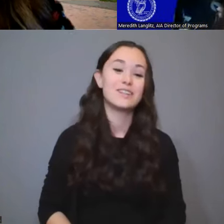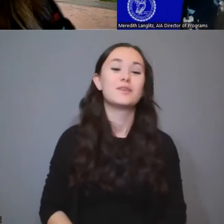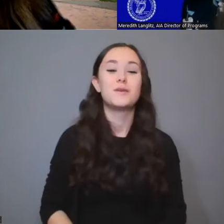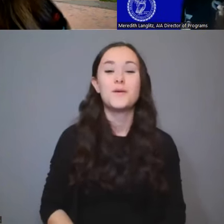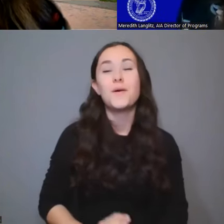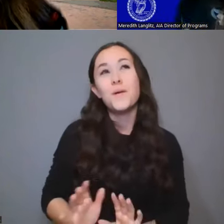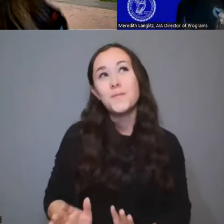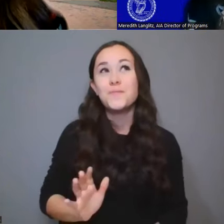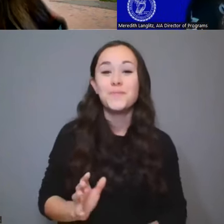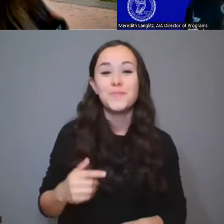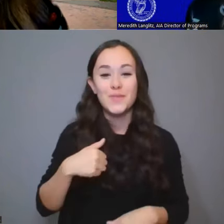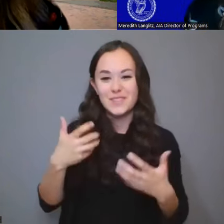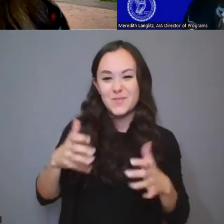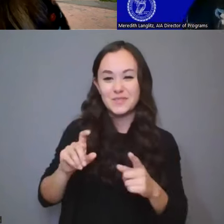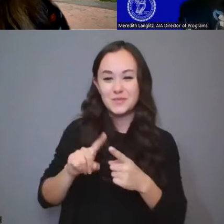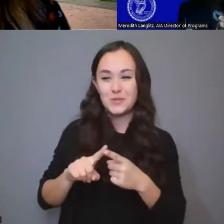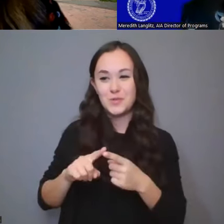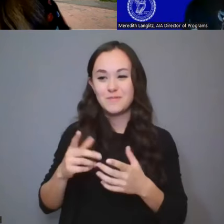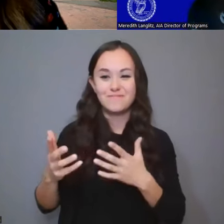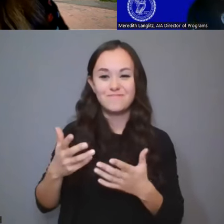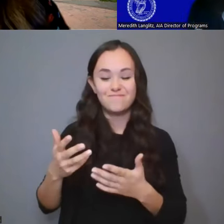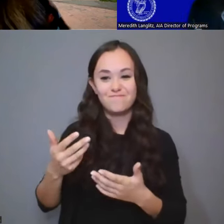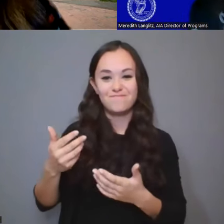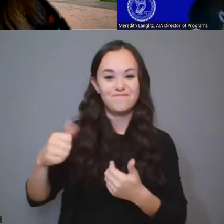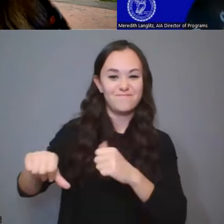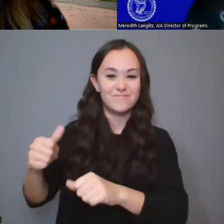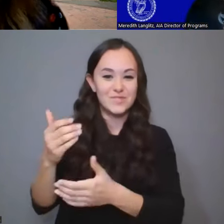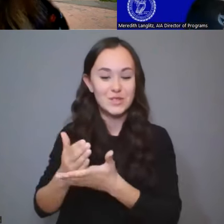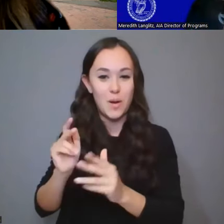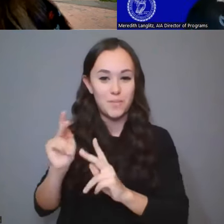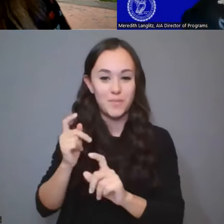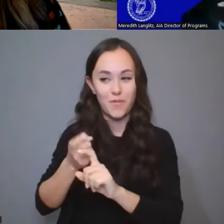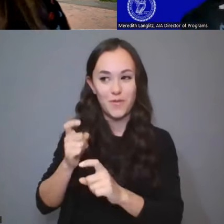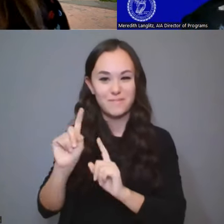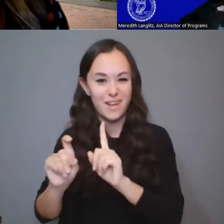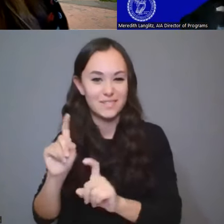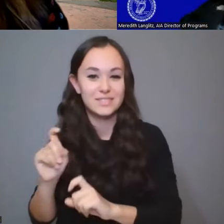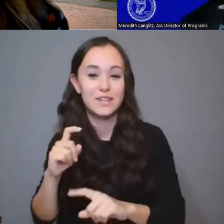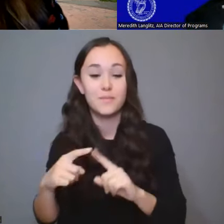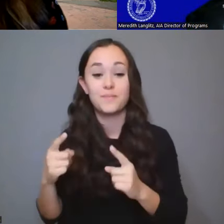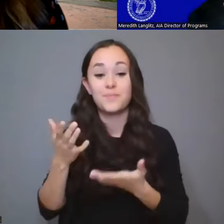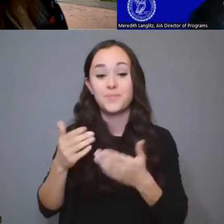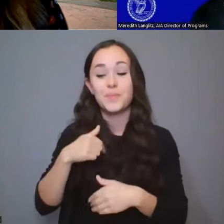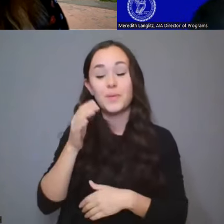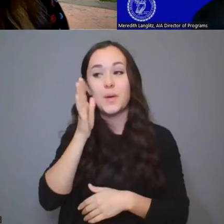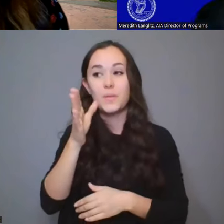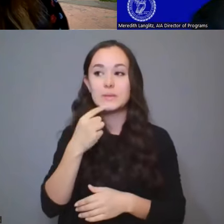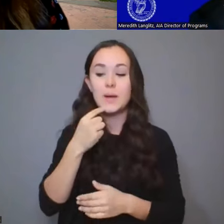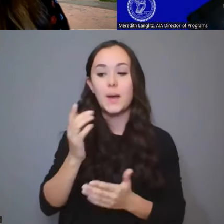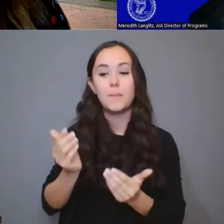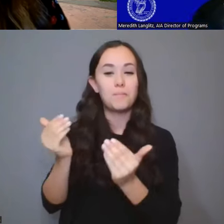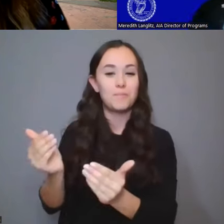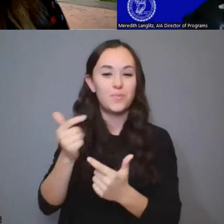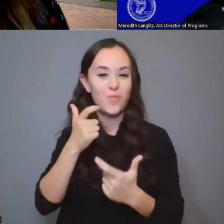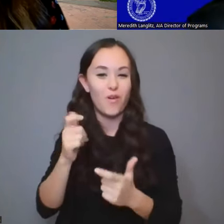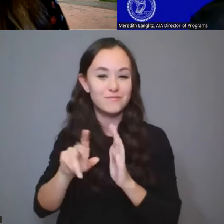discourage the folks putting the catch and release questions in, but maybe I can just highly encourage them to check out the video from last week because the,